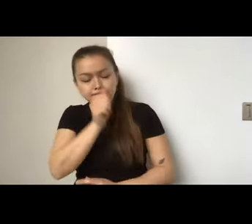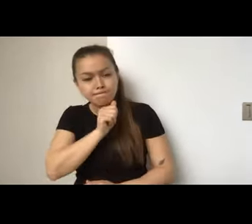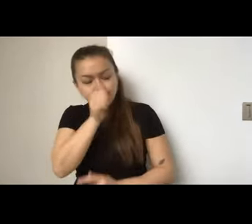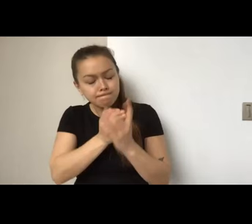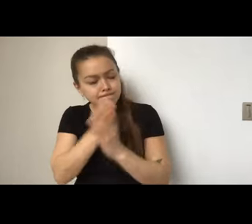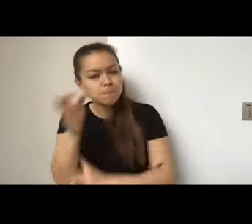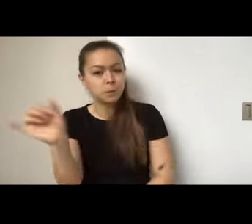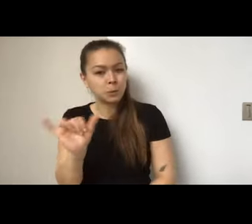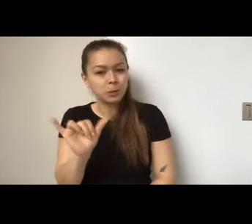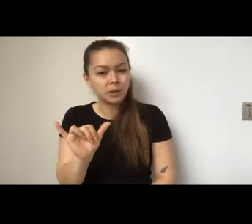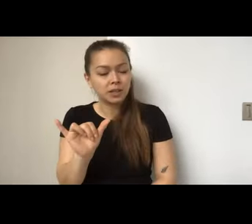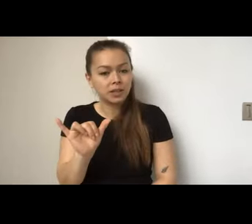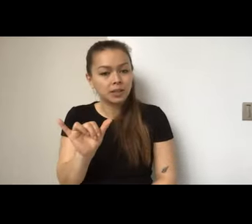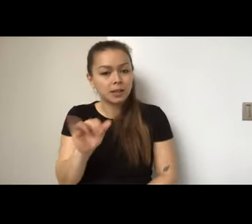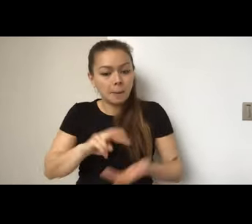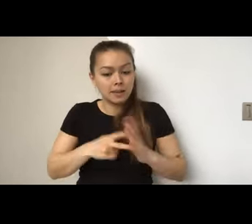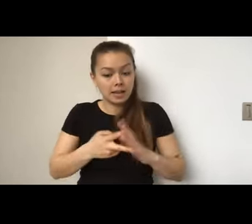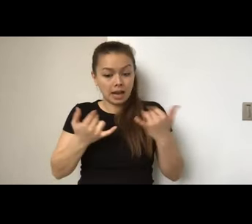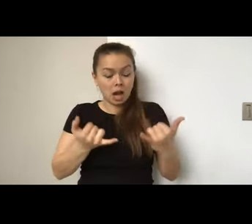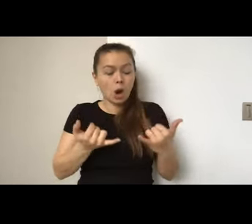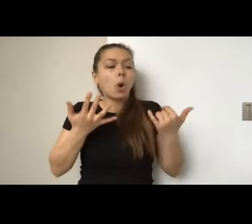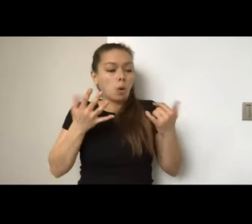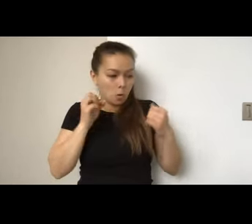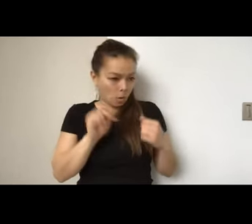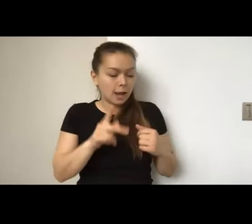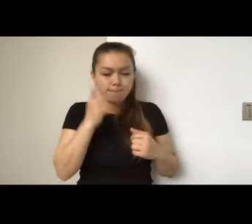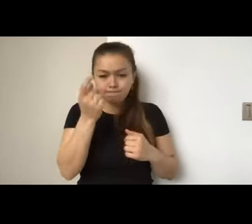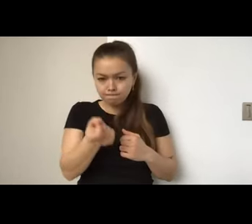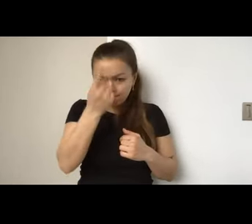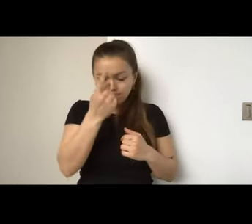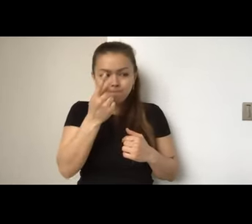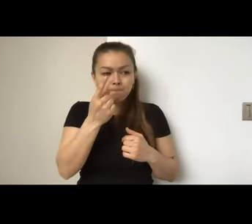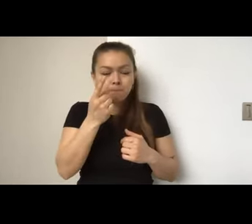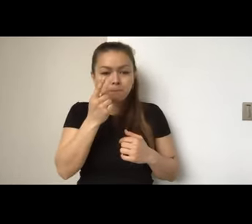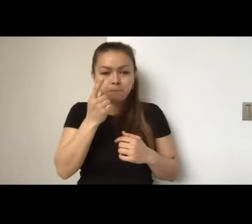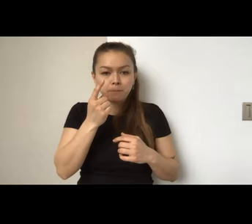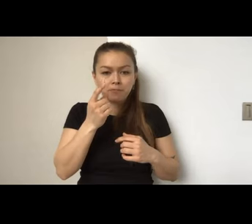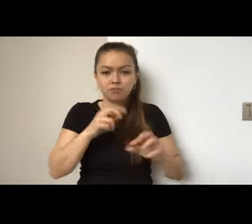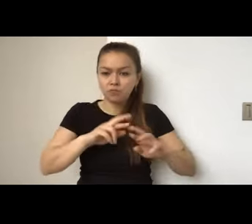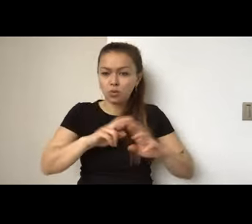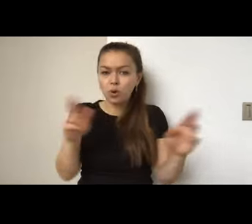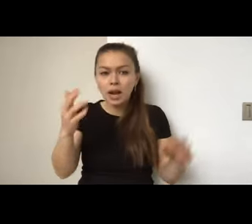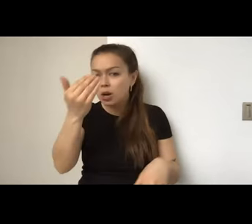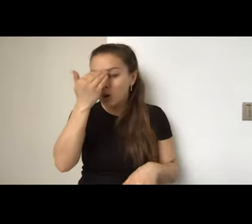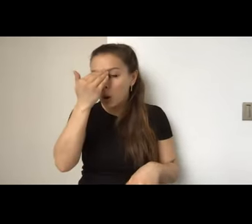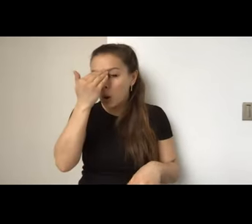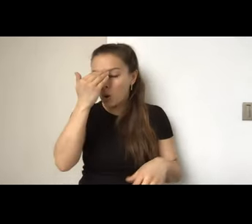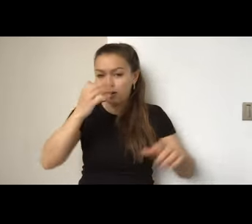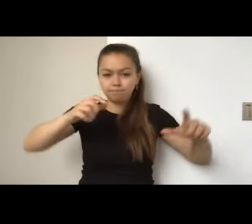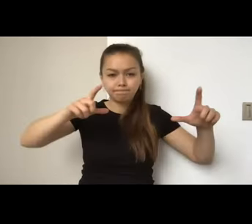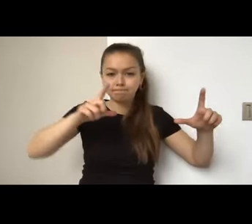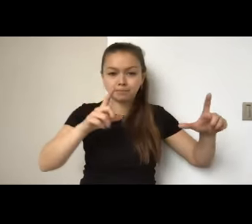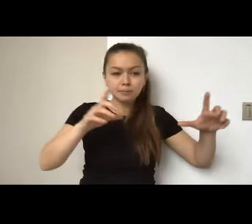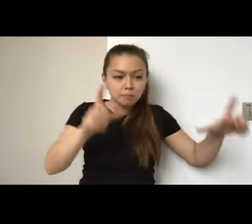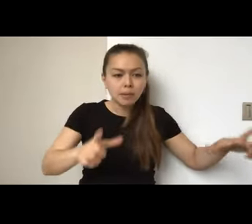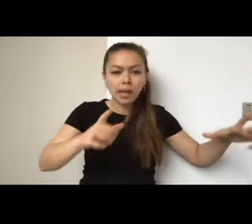allowed us to now grow into something different where we could, you know, take on different projects and have this as a, as an added element, uh, to have user generated stories,